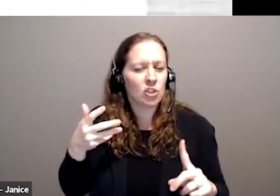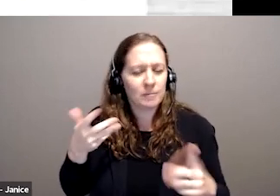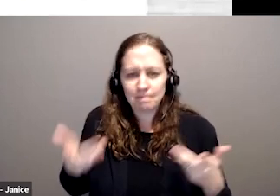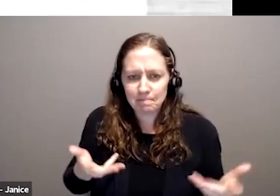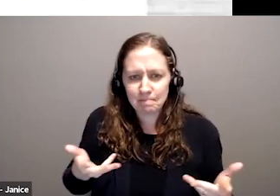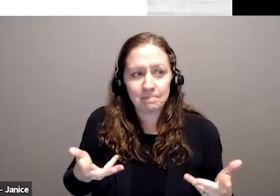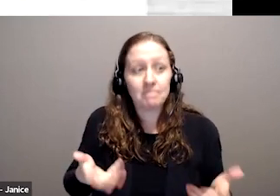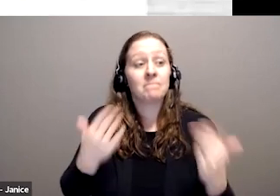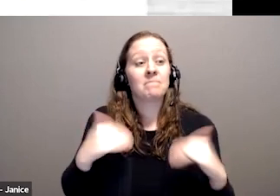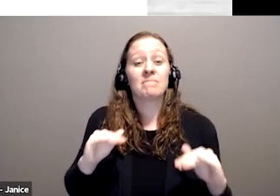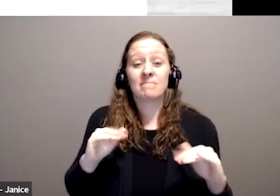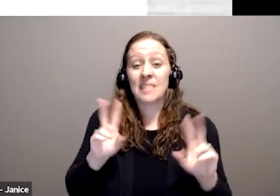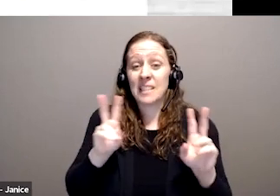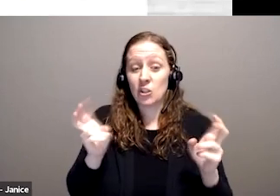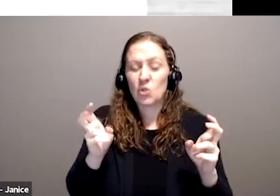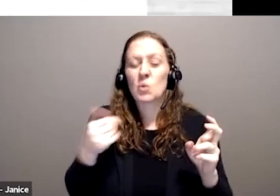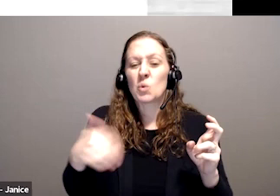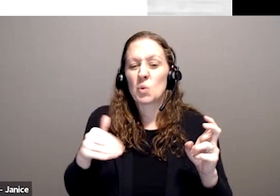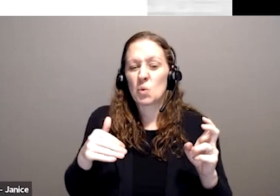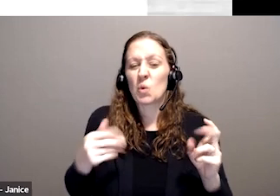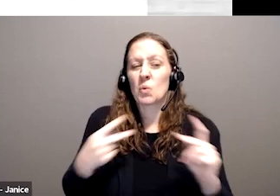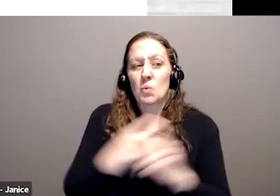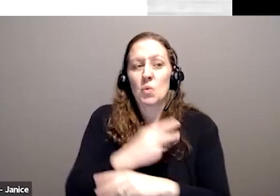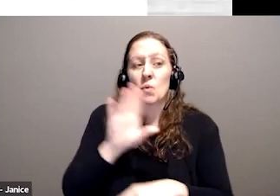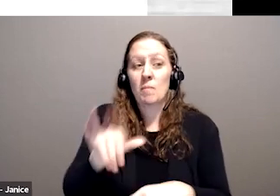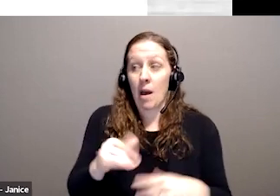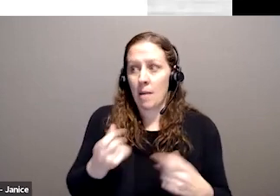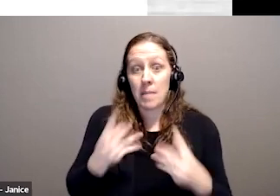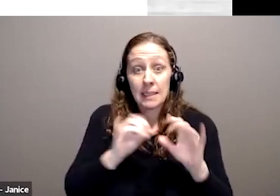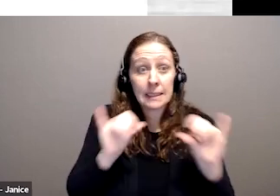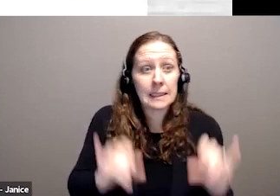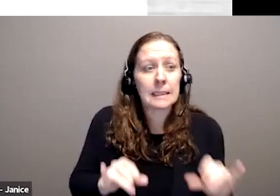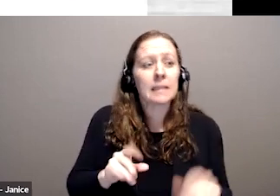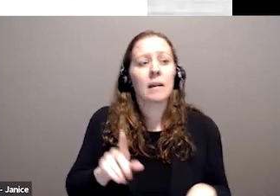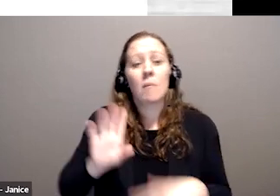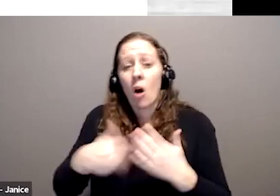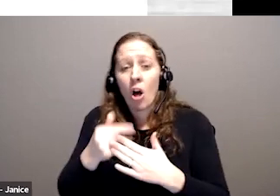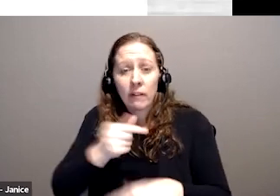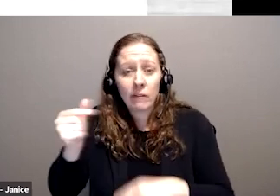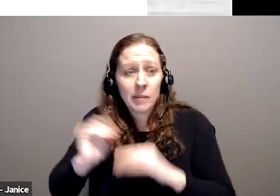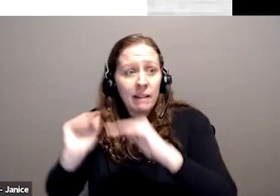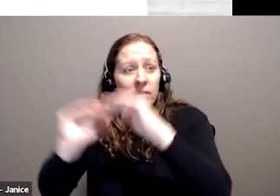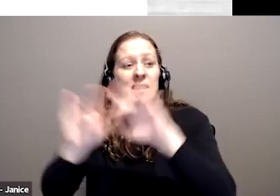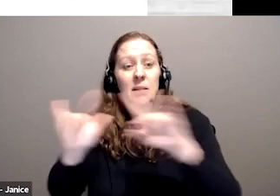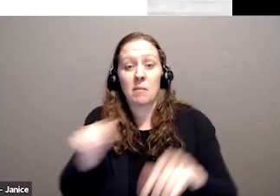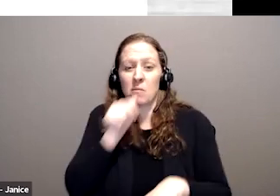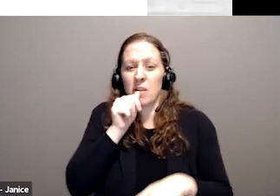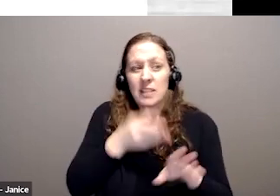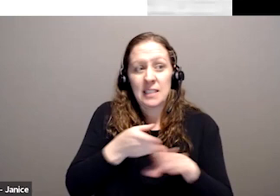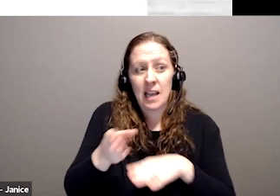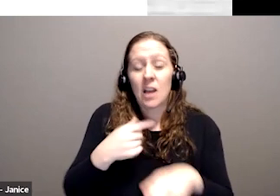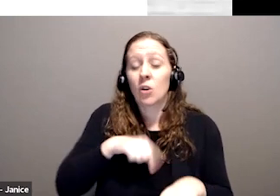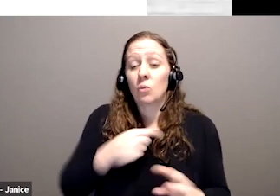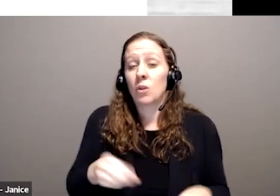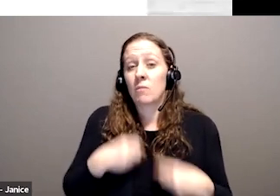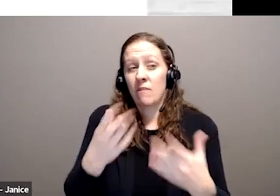The issues are complicated by multiple systems and roles at all government levels and in the public sector. We present four options in